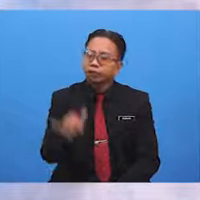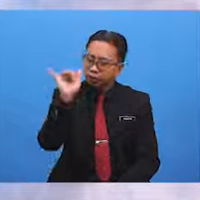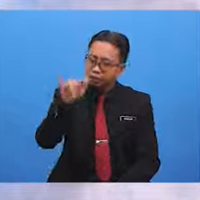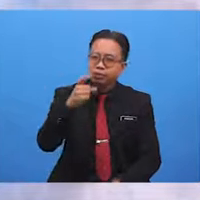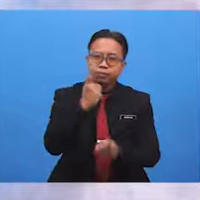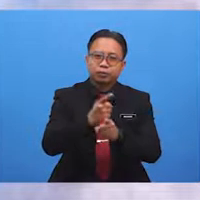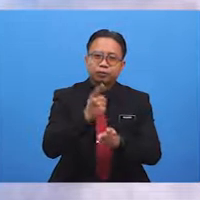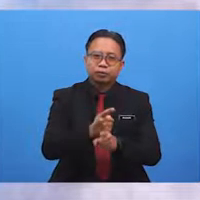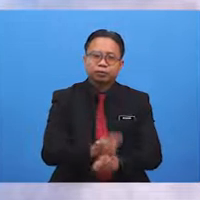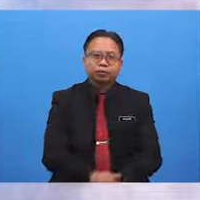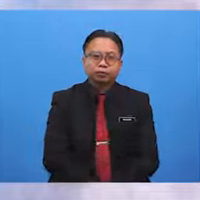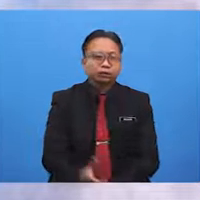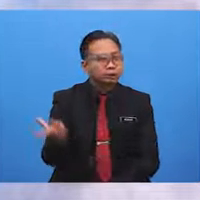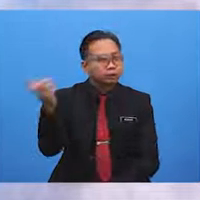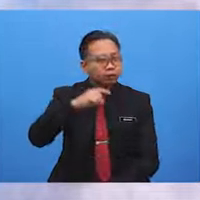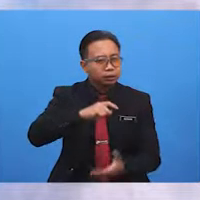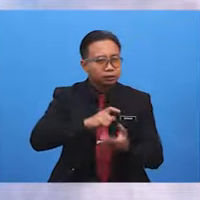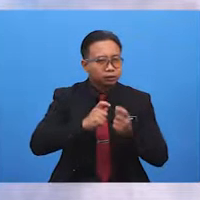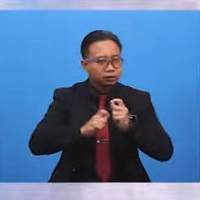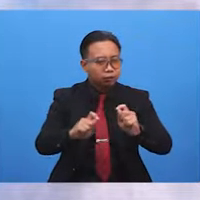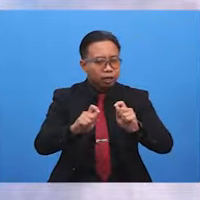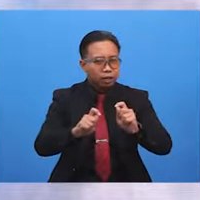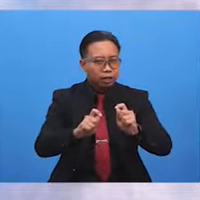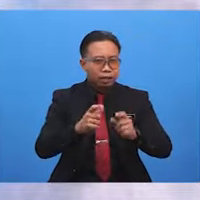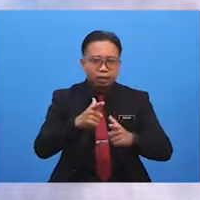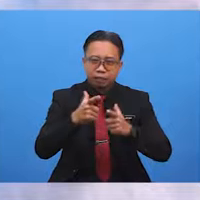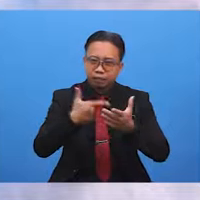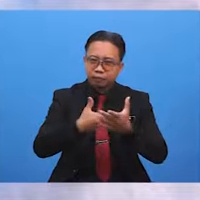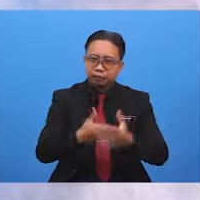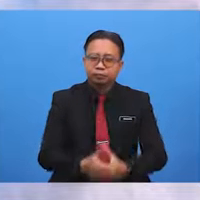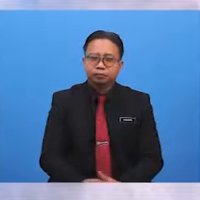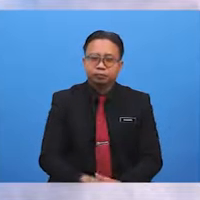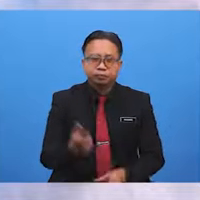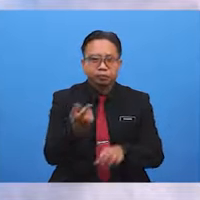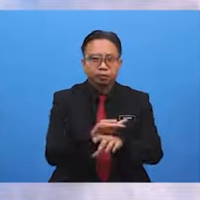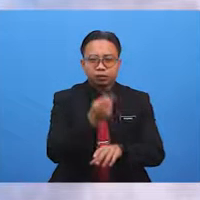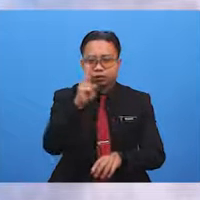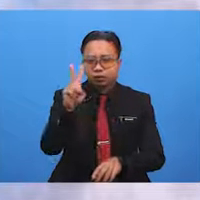done. Let's try another one. Practice two.